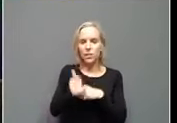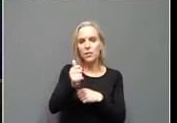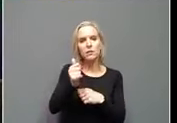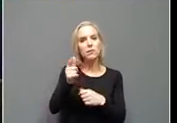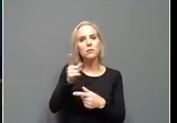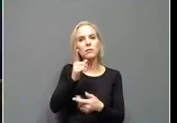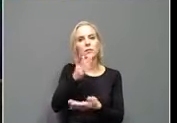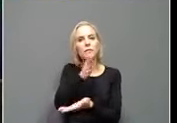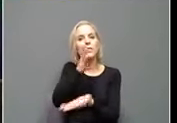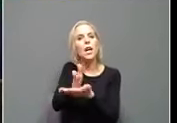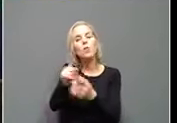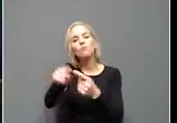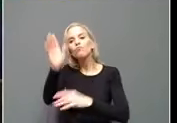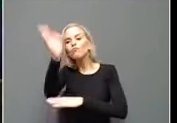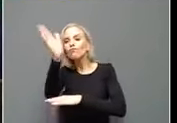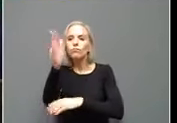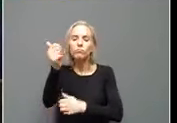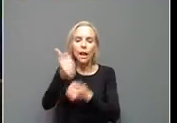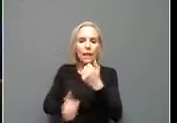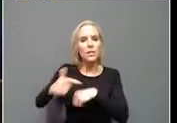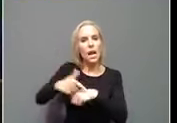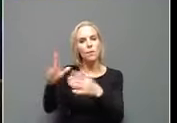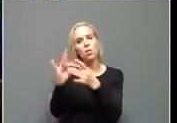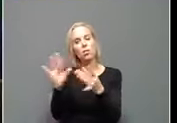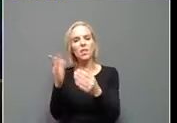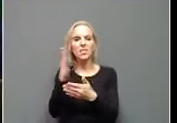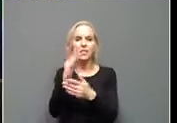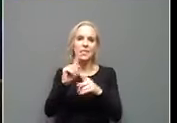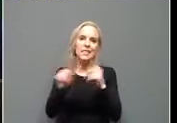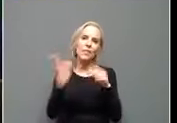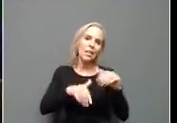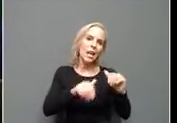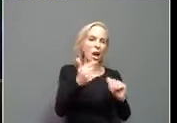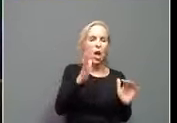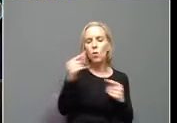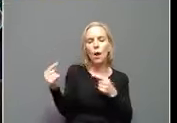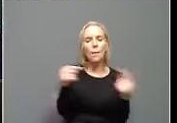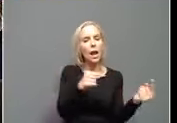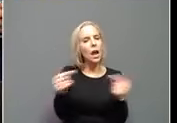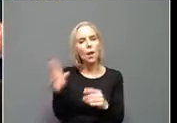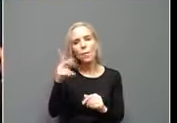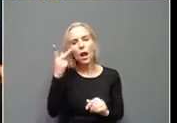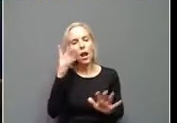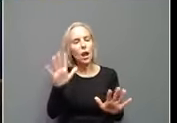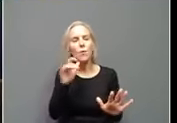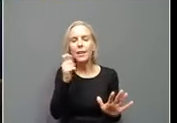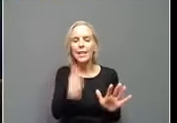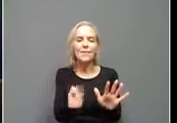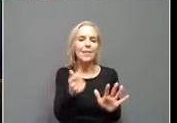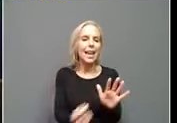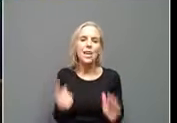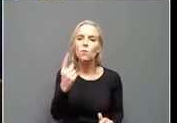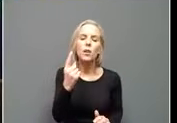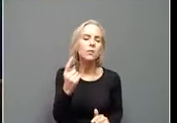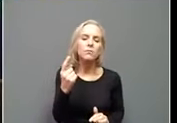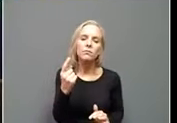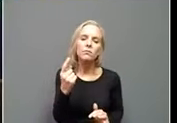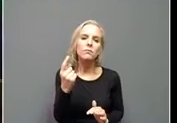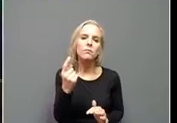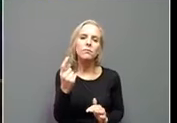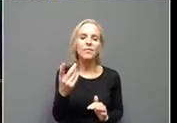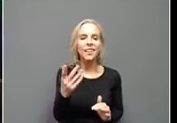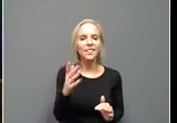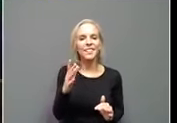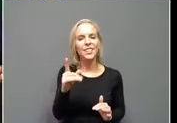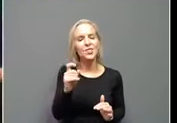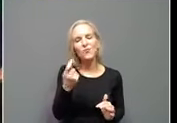makes, uh, that's different, uh, than some others. And I don't want to get into back and forth and I don't want to give anybody, uh, oxygen and I'm